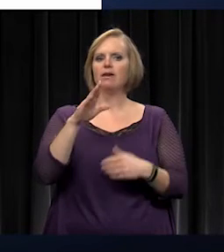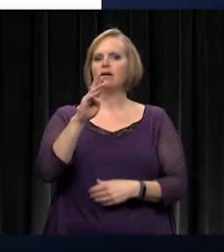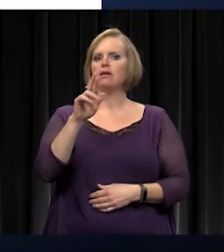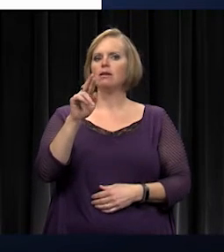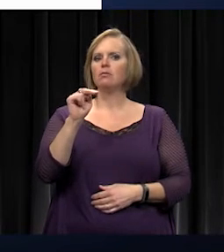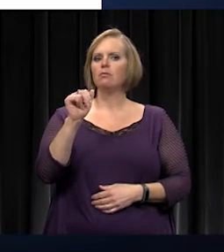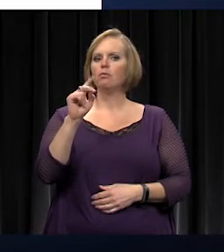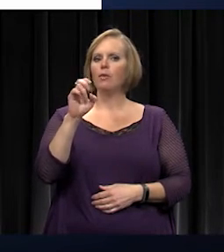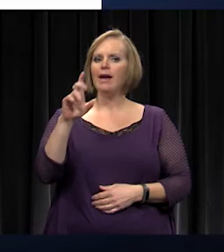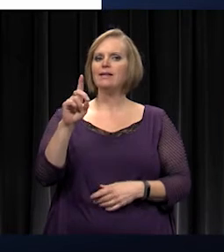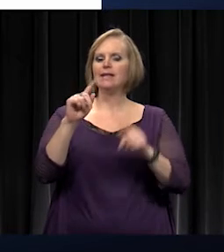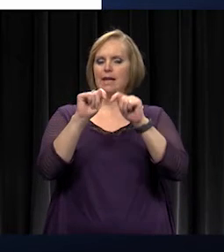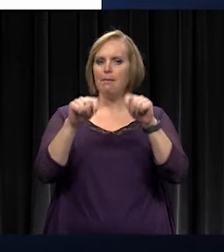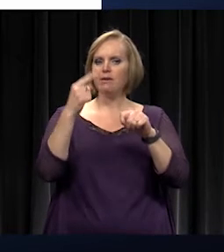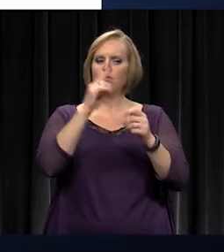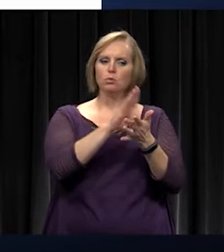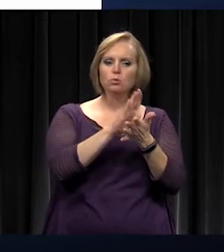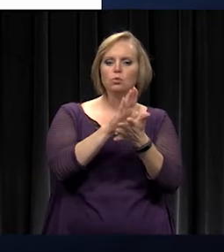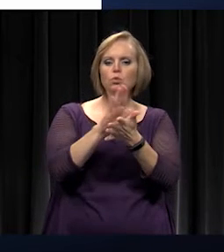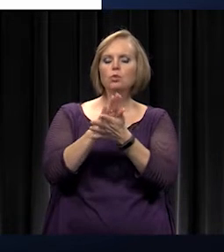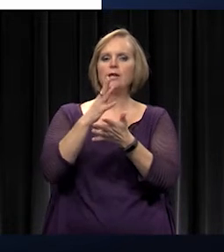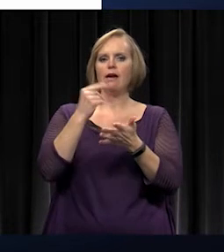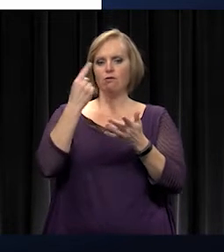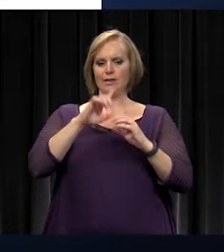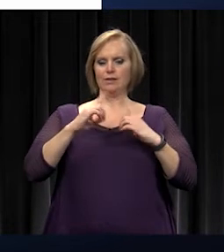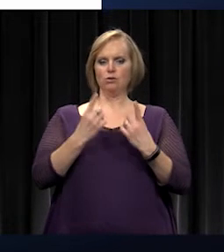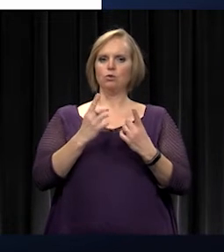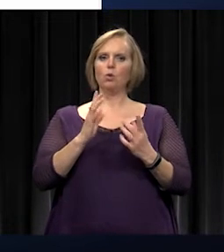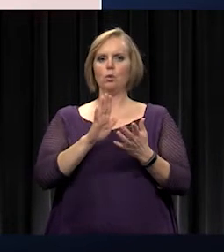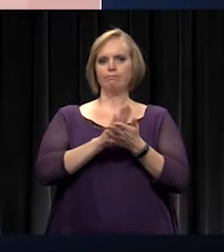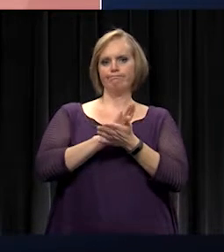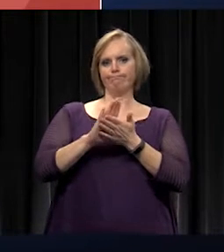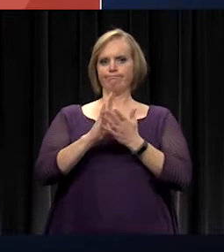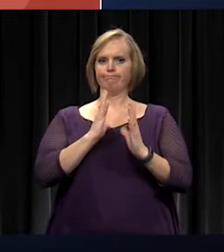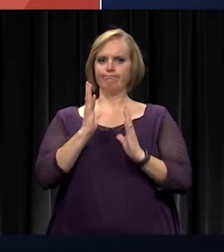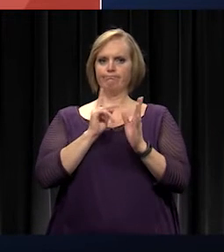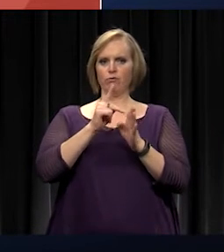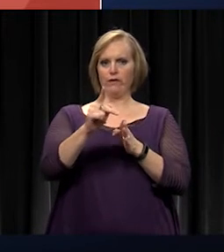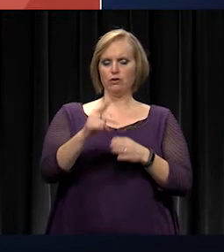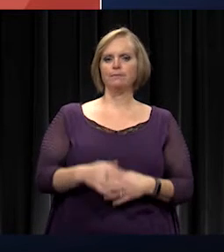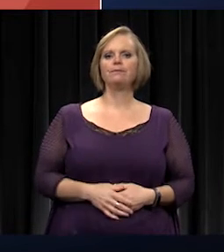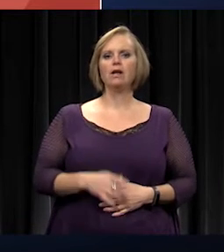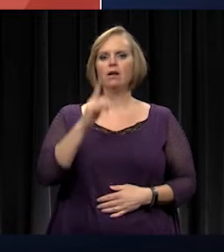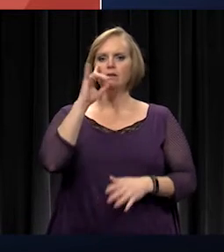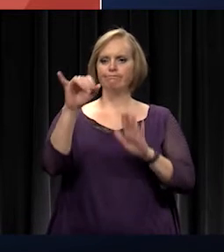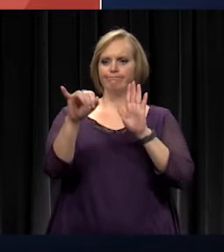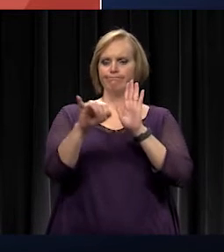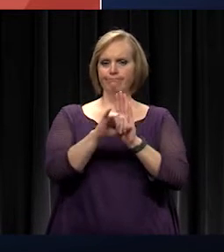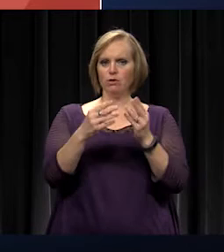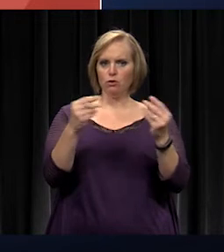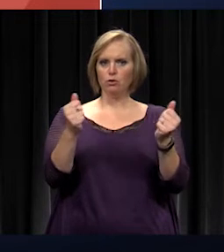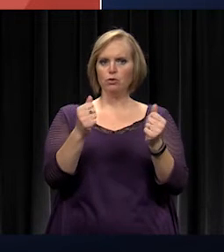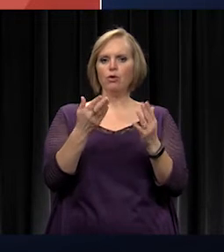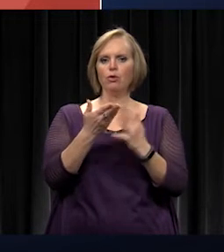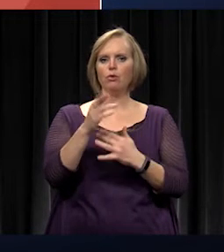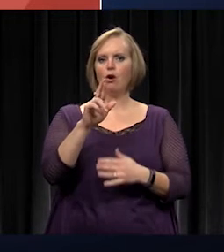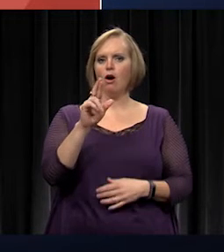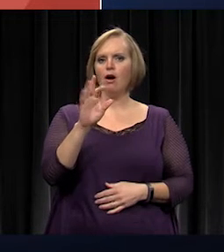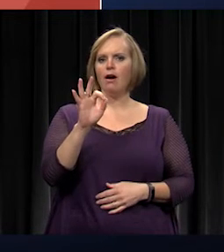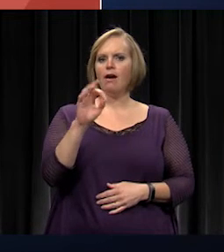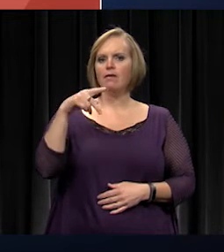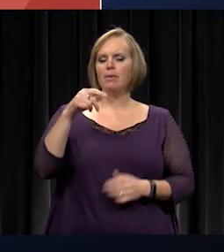for the district so that messages are polished and professional. We have identified a solution through RFP with